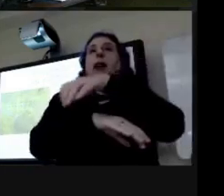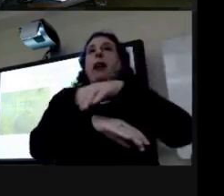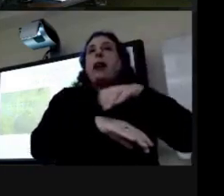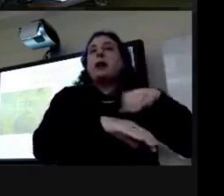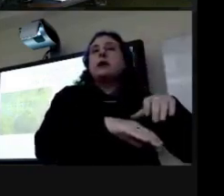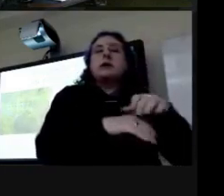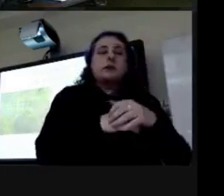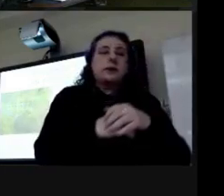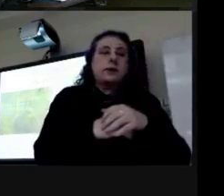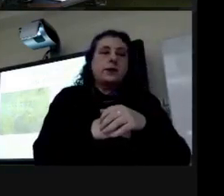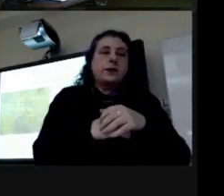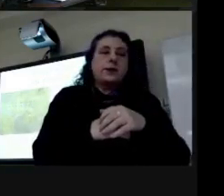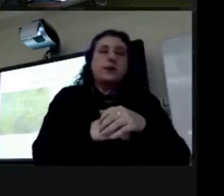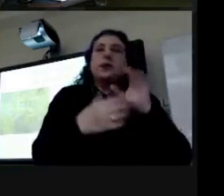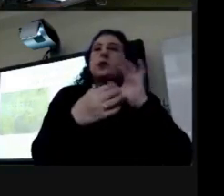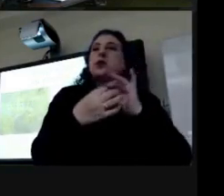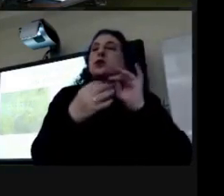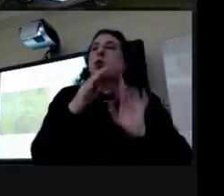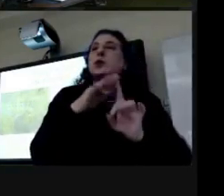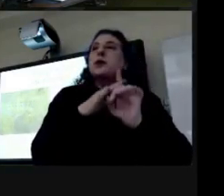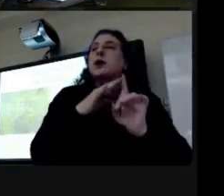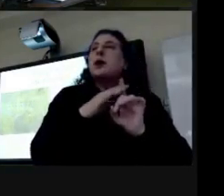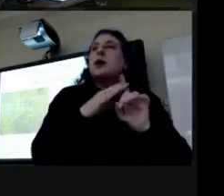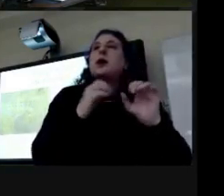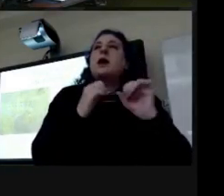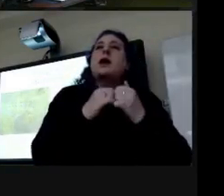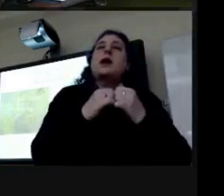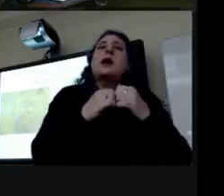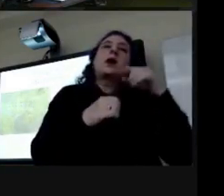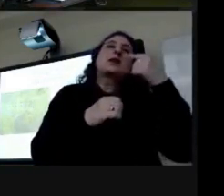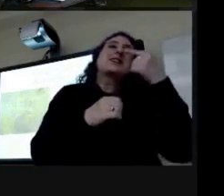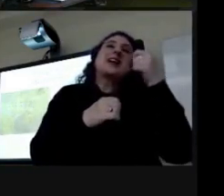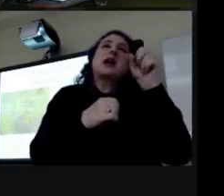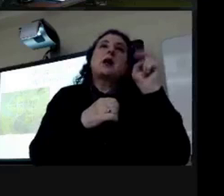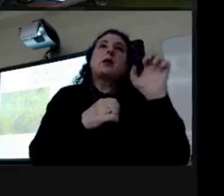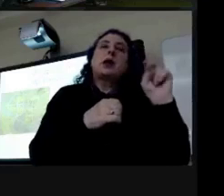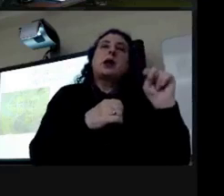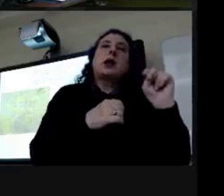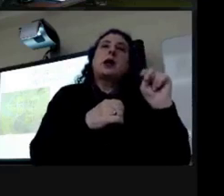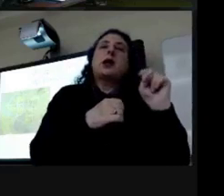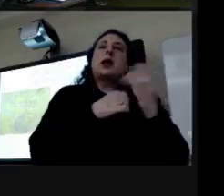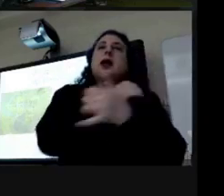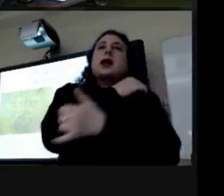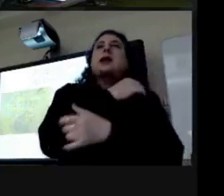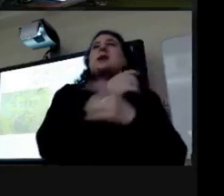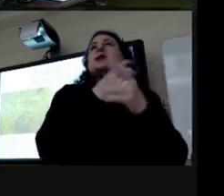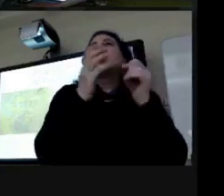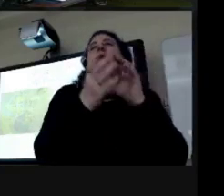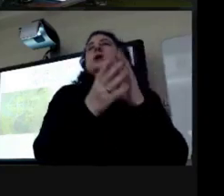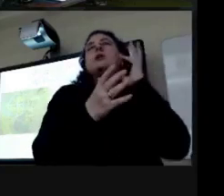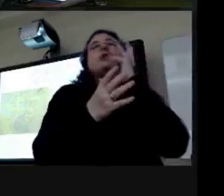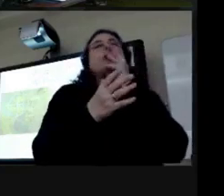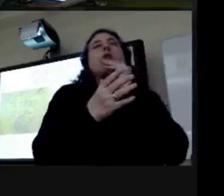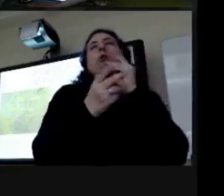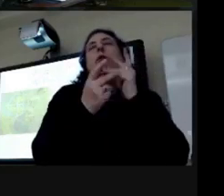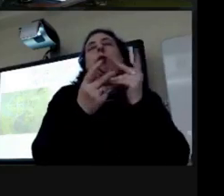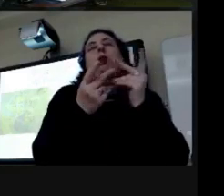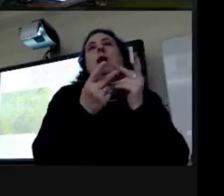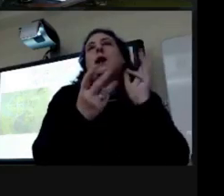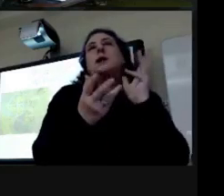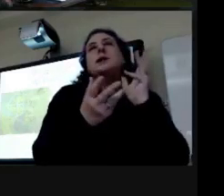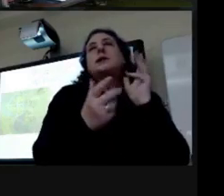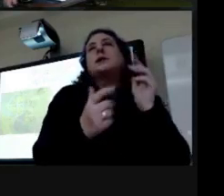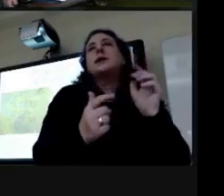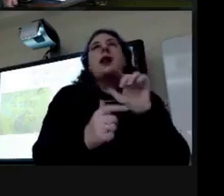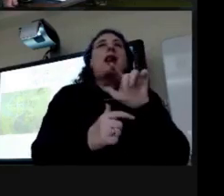kind of stories came out about how sanguine county was sort of this paradise kind of land